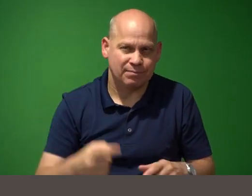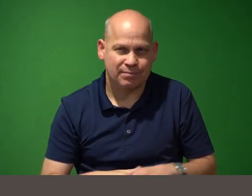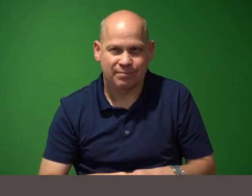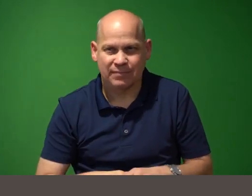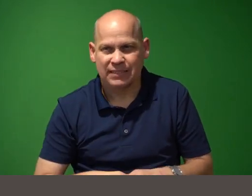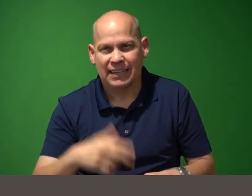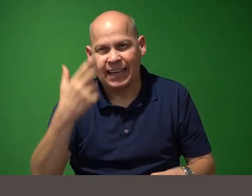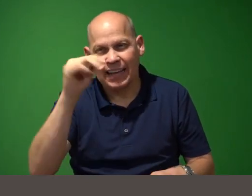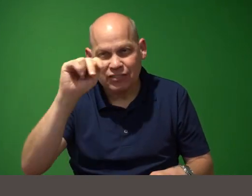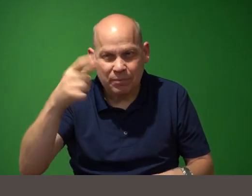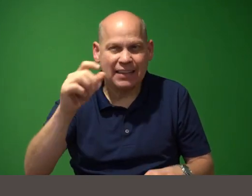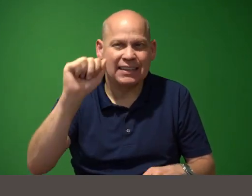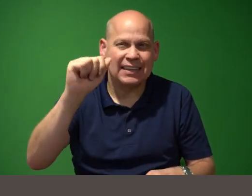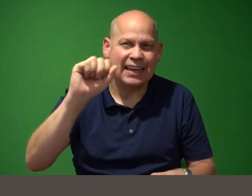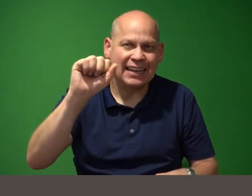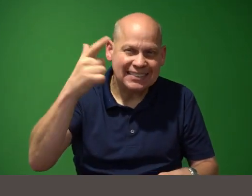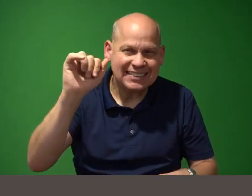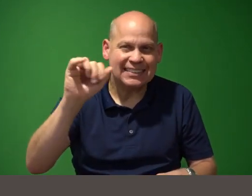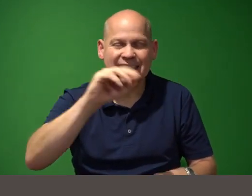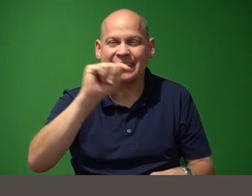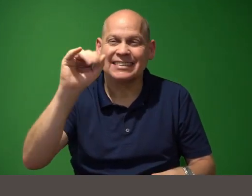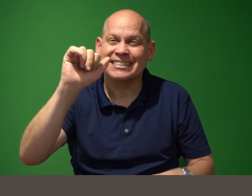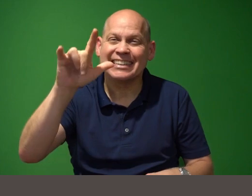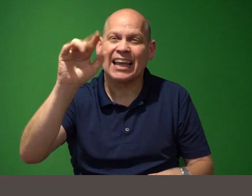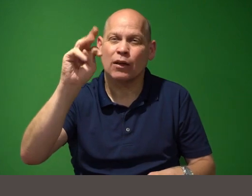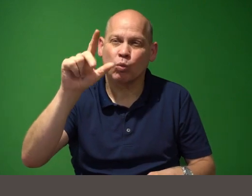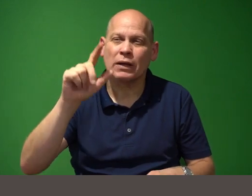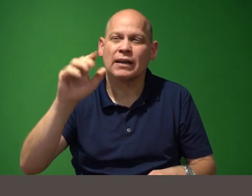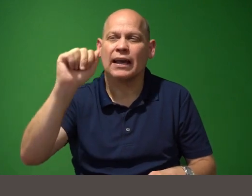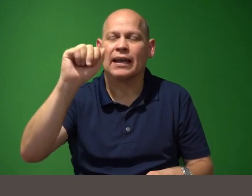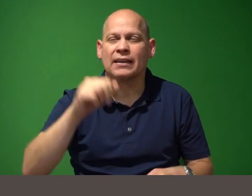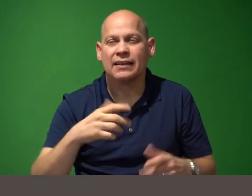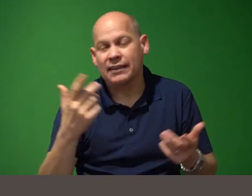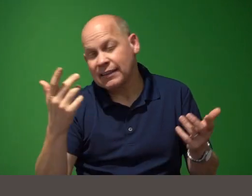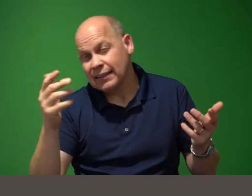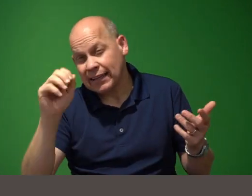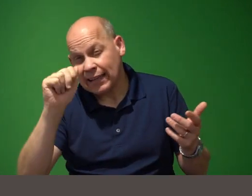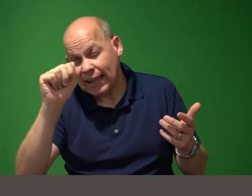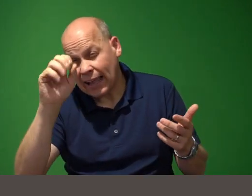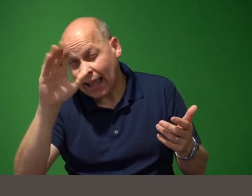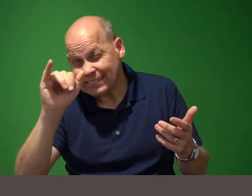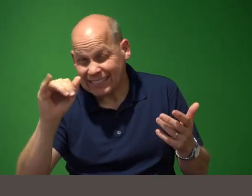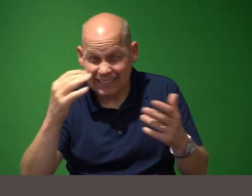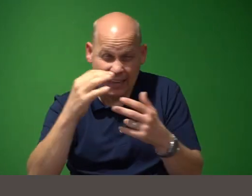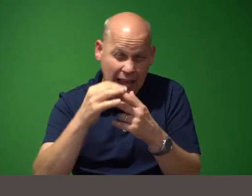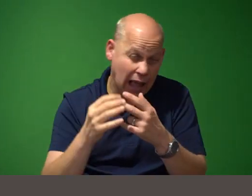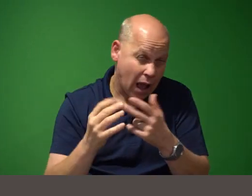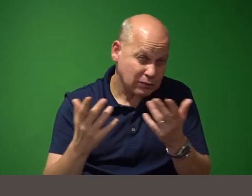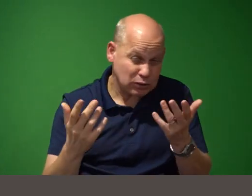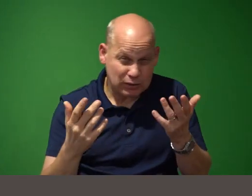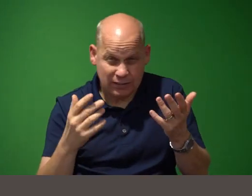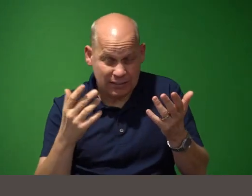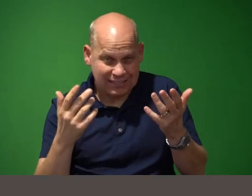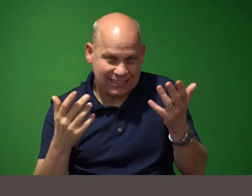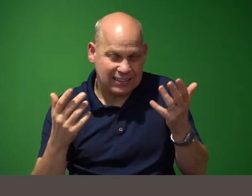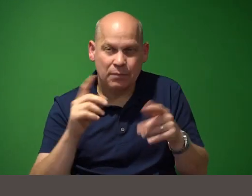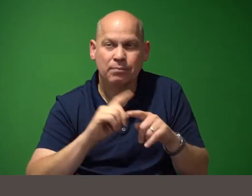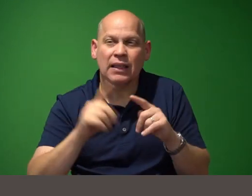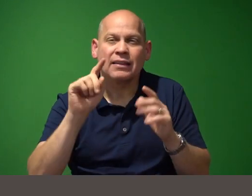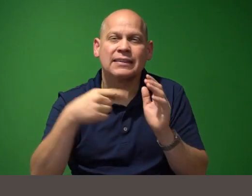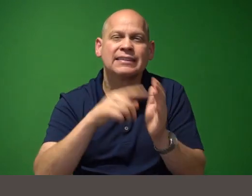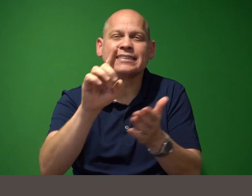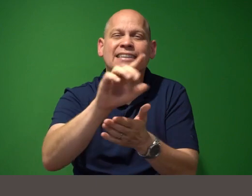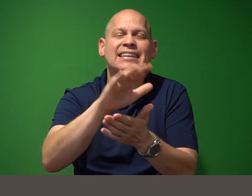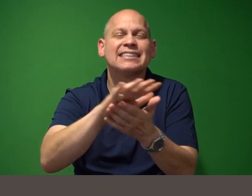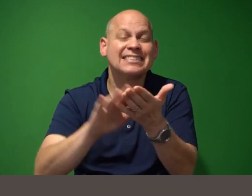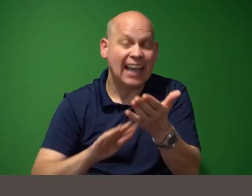is asgi is perhaps optional um your mileage may vary but this is a design paradigm that allows you to do